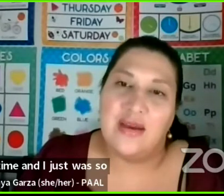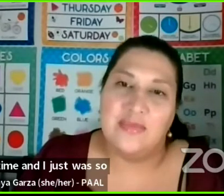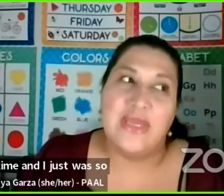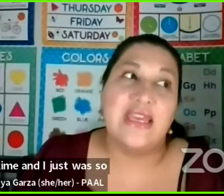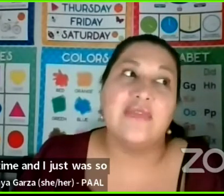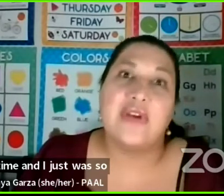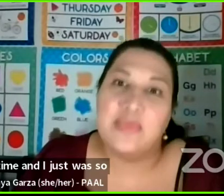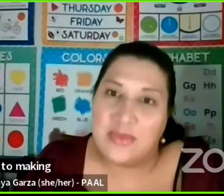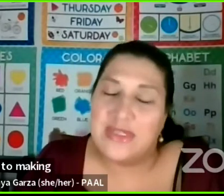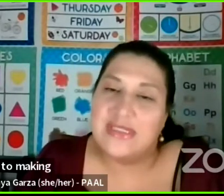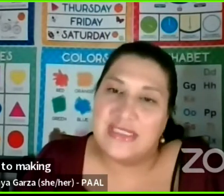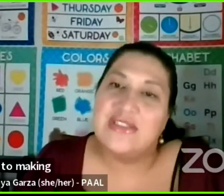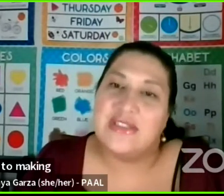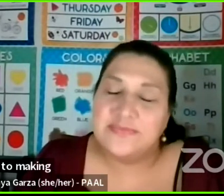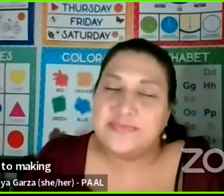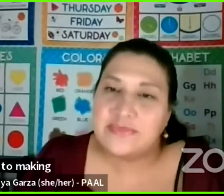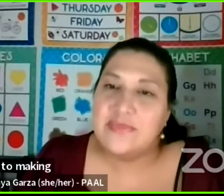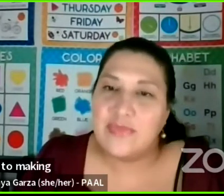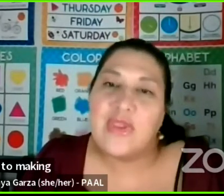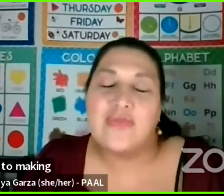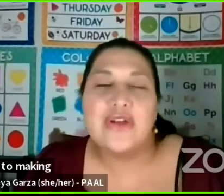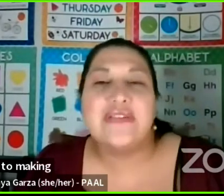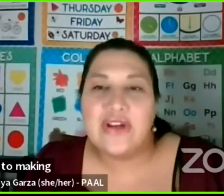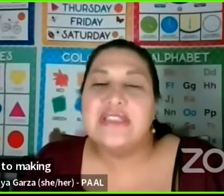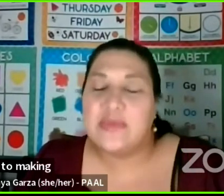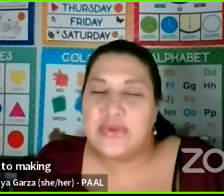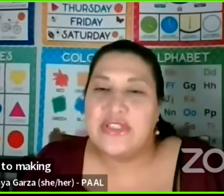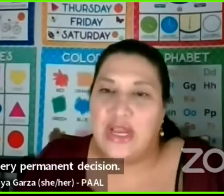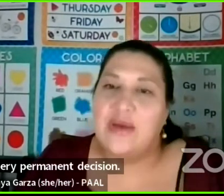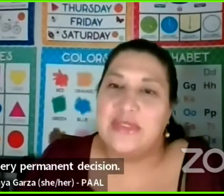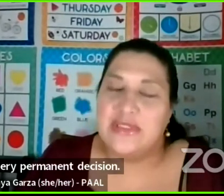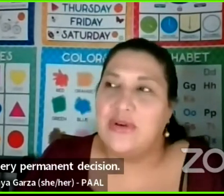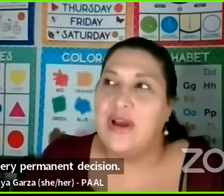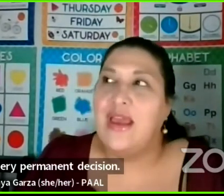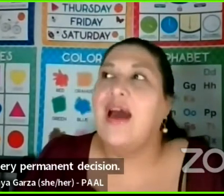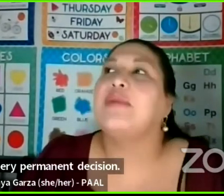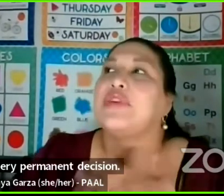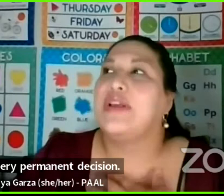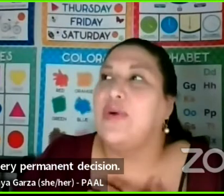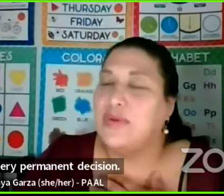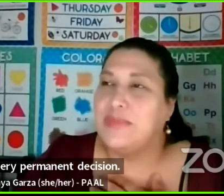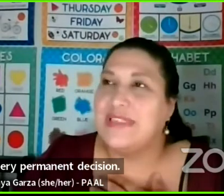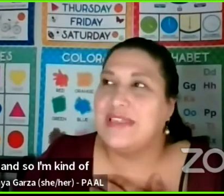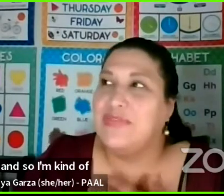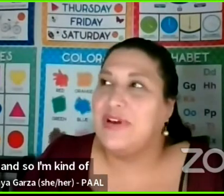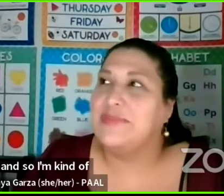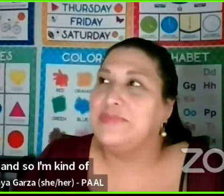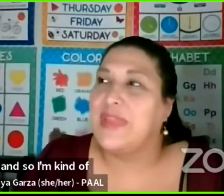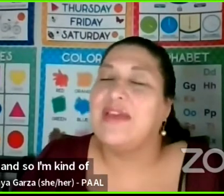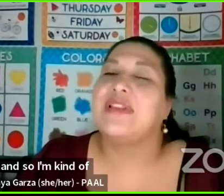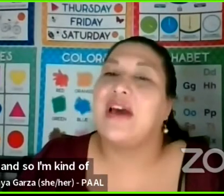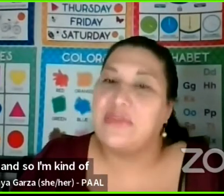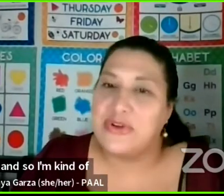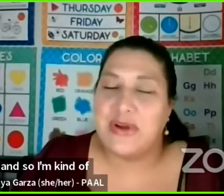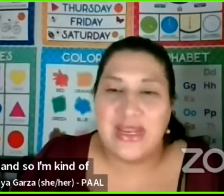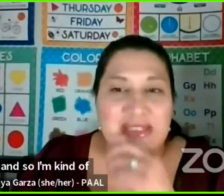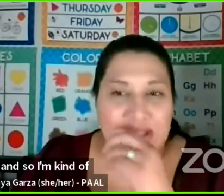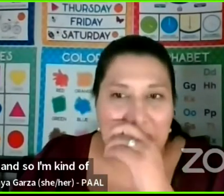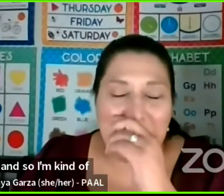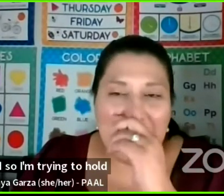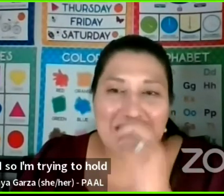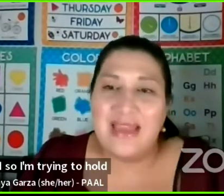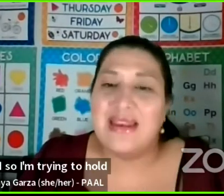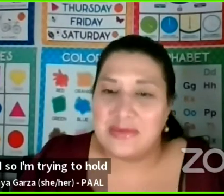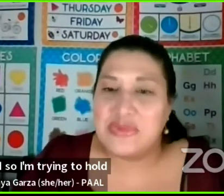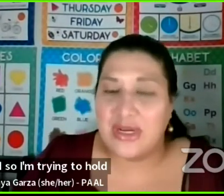um, making a very permanent decision or a very temporary job. And so I'm trying to hold myself up. I have a lot of regret